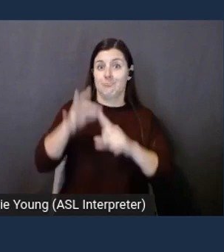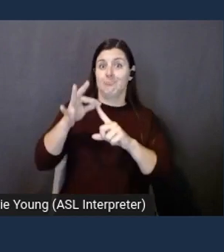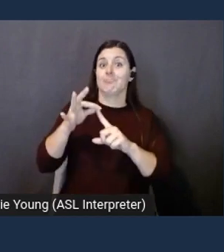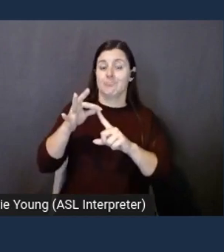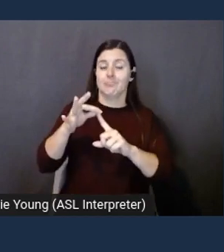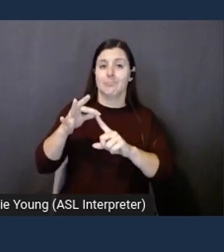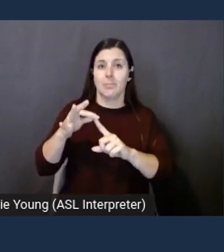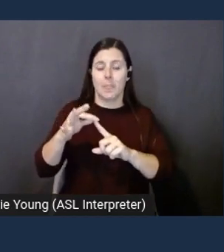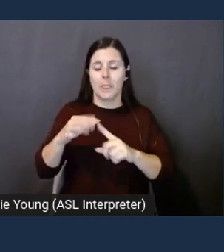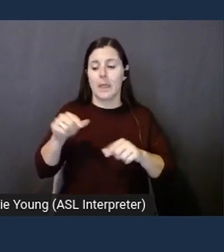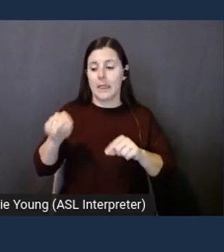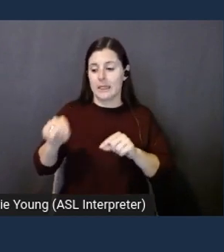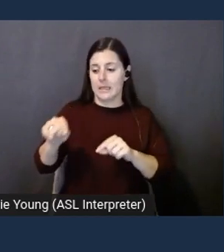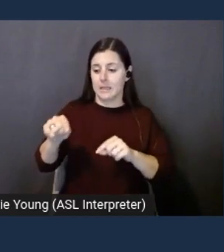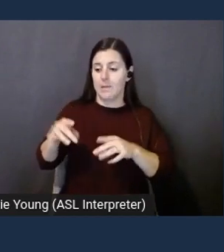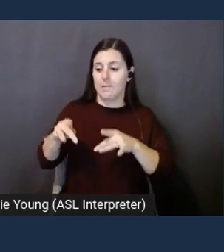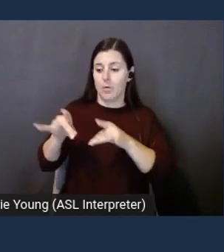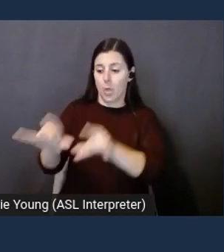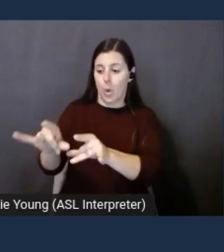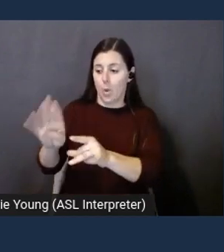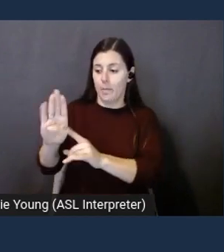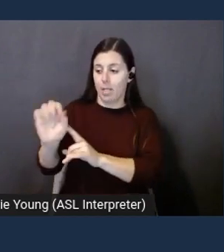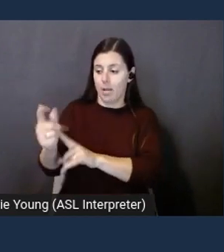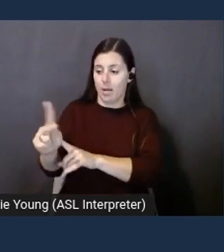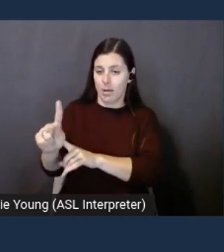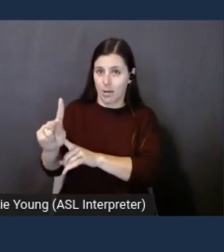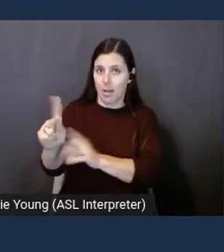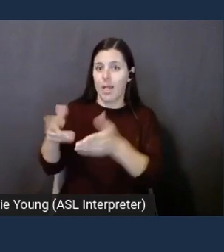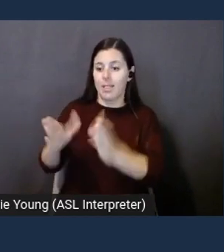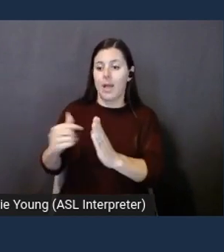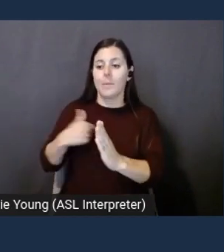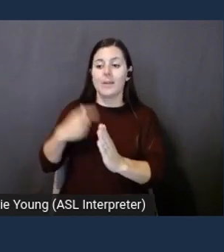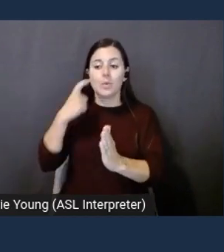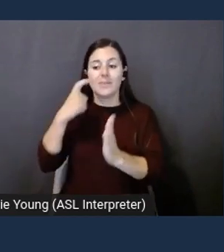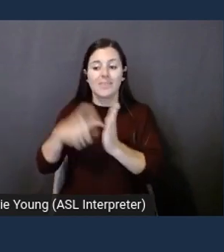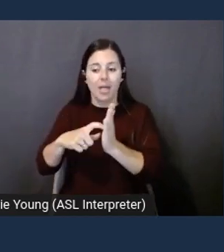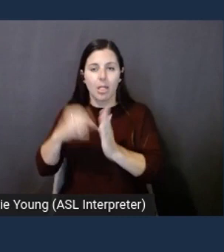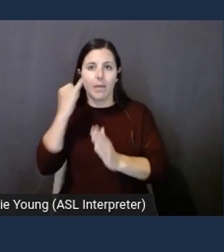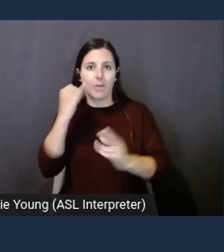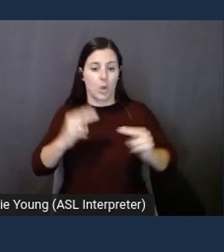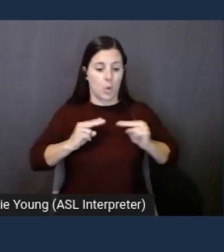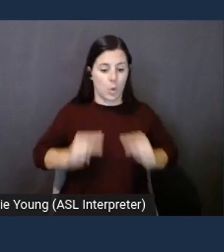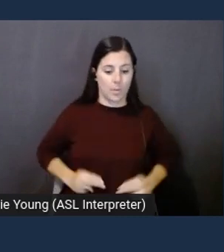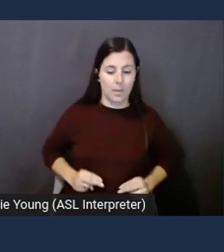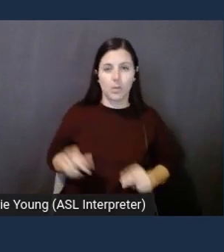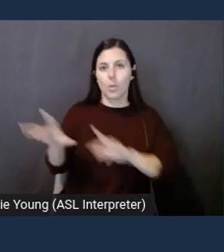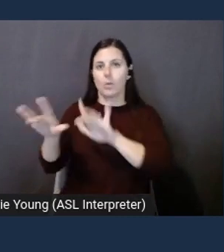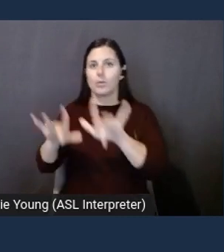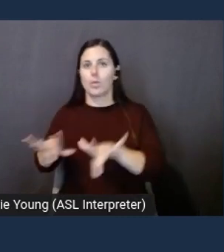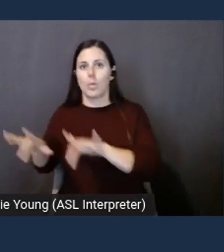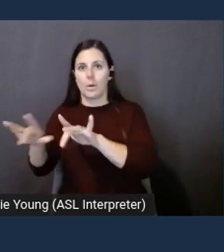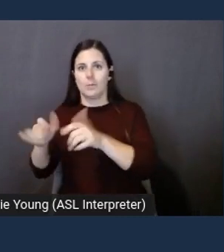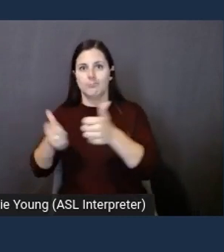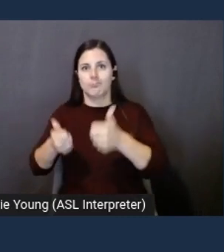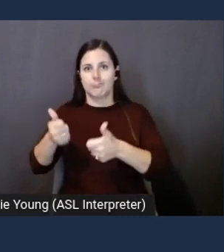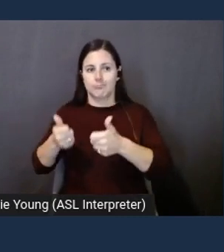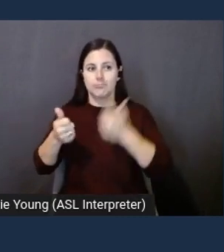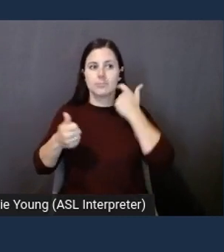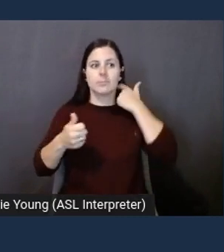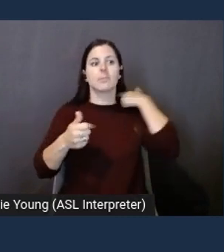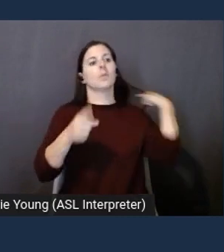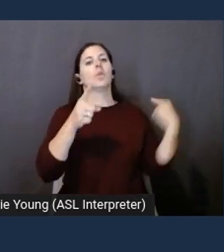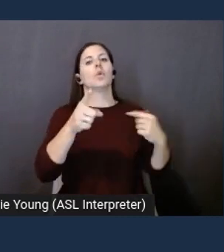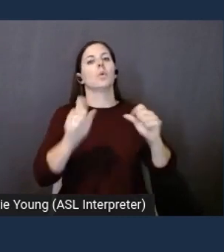particular flow block allows me to distinguish between human voice and answering machine. You can see